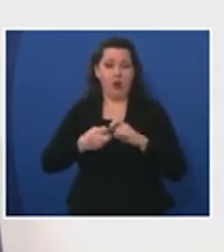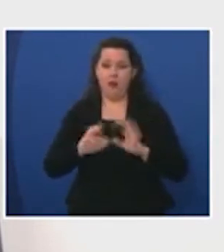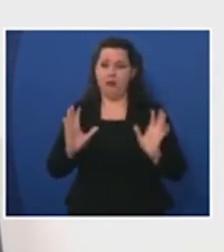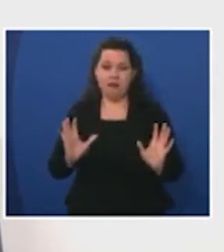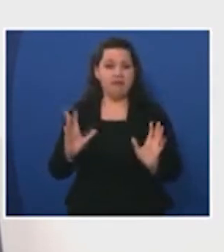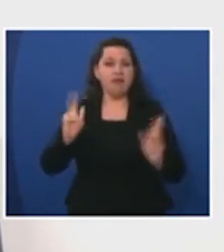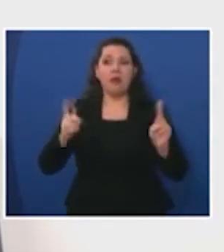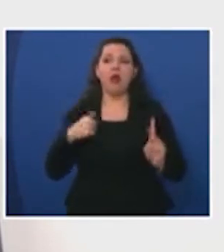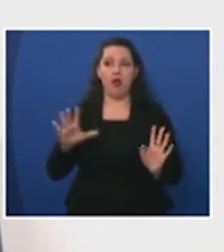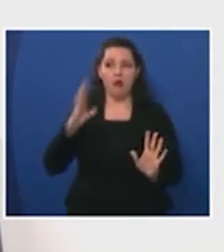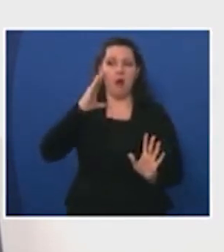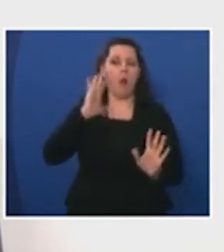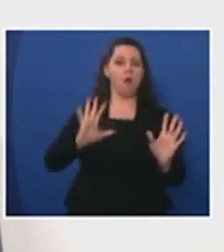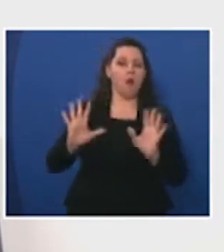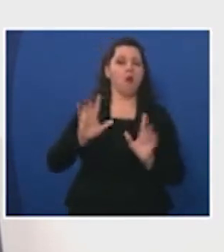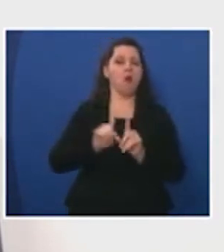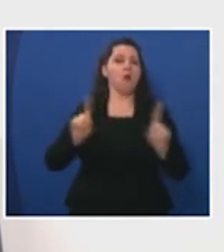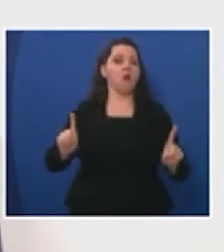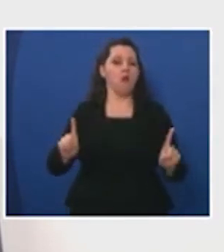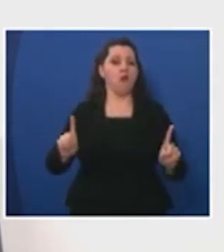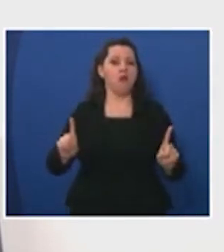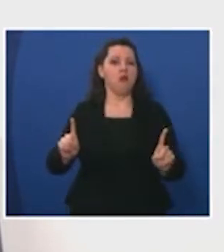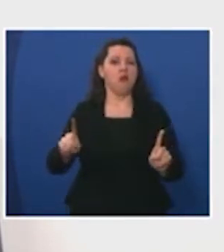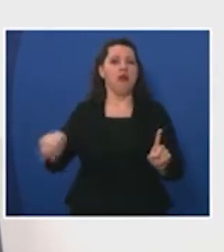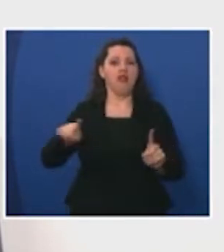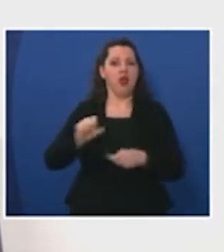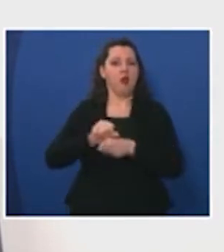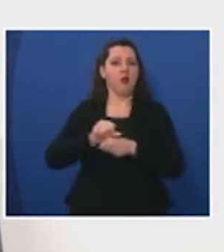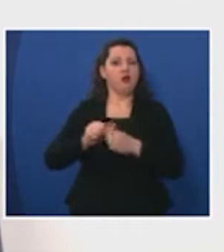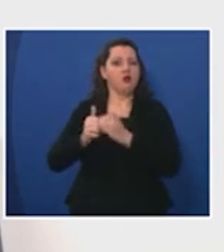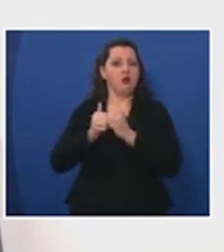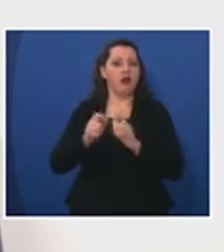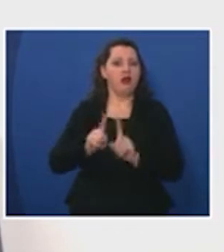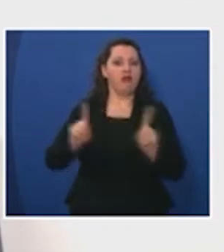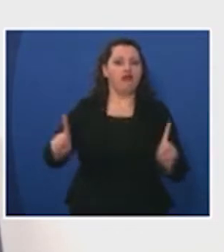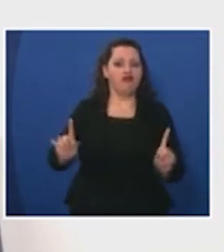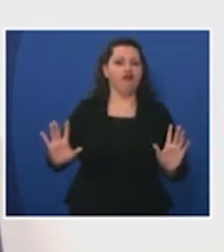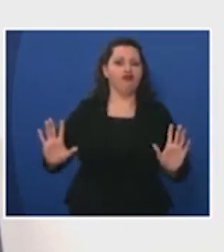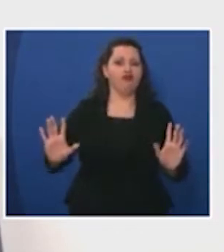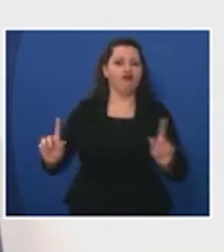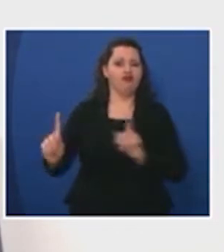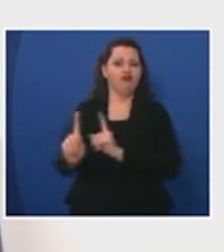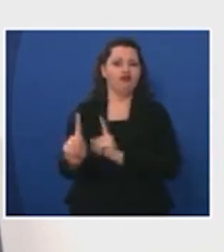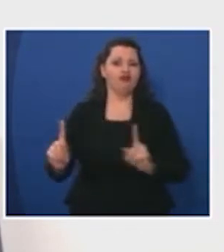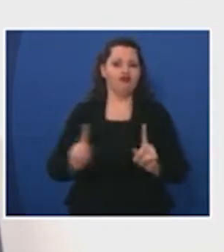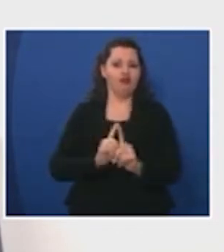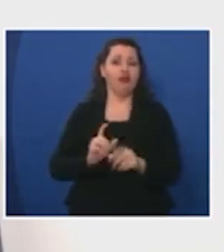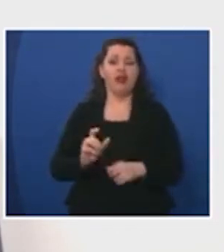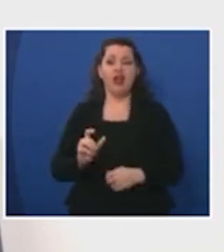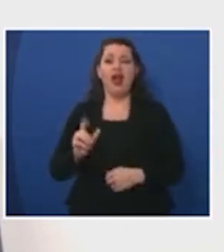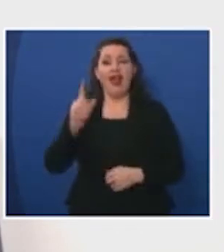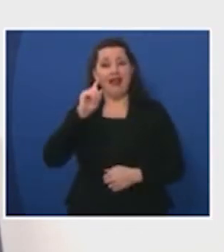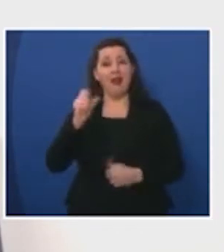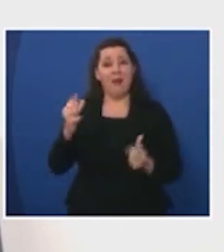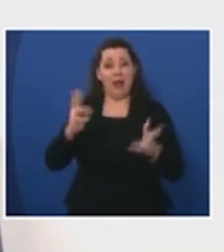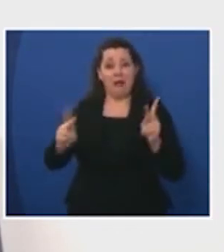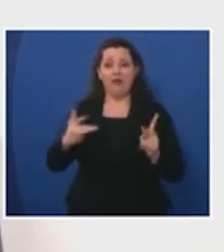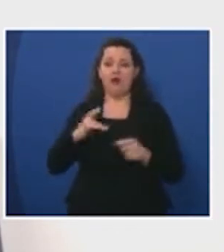they're working together and I think a lot of people that it's been very stressful